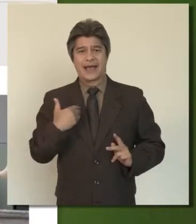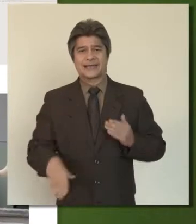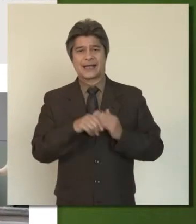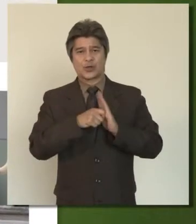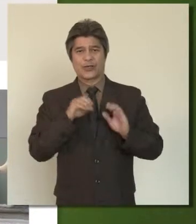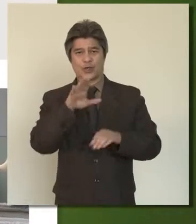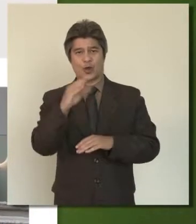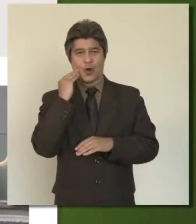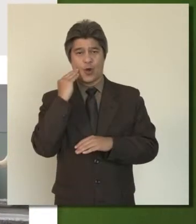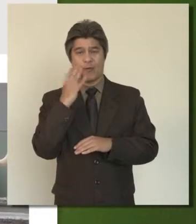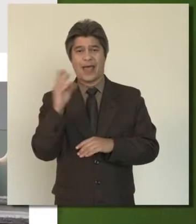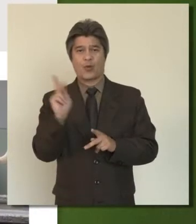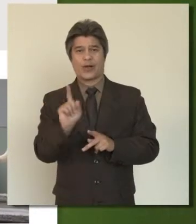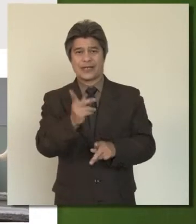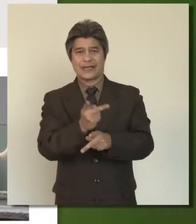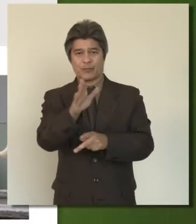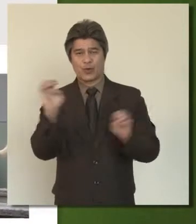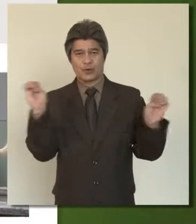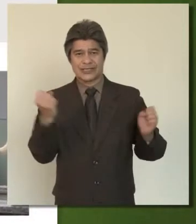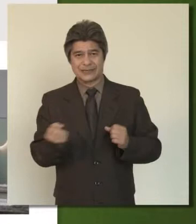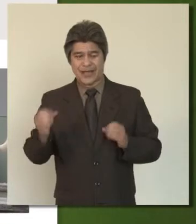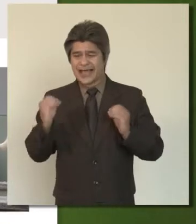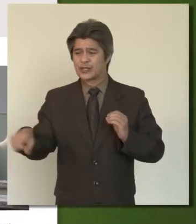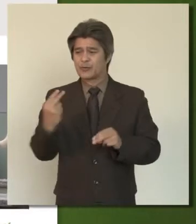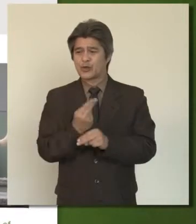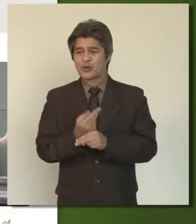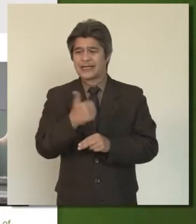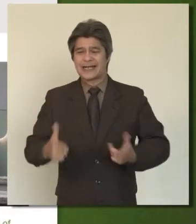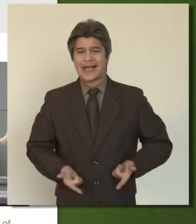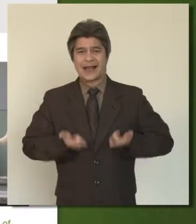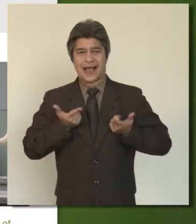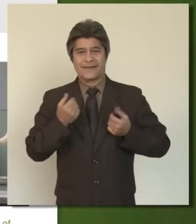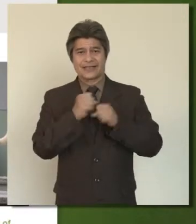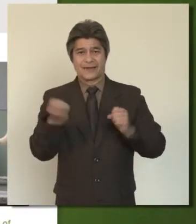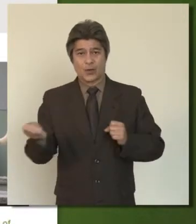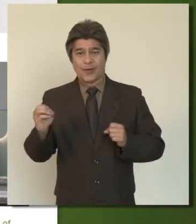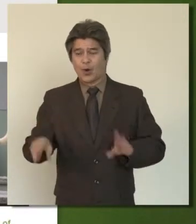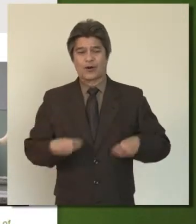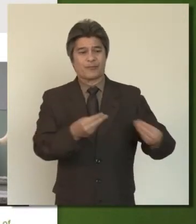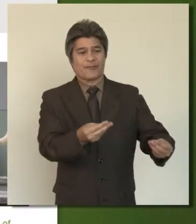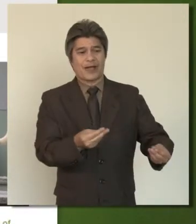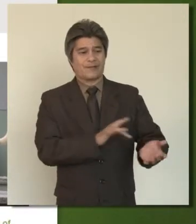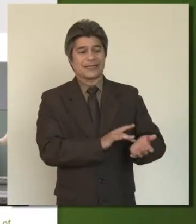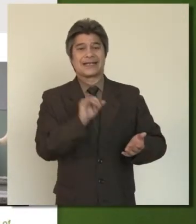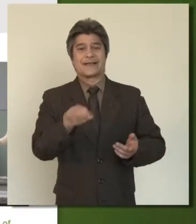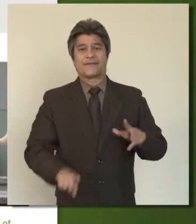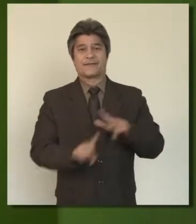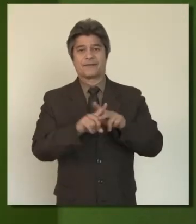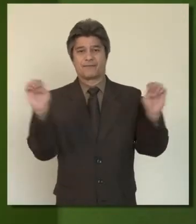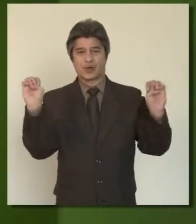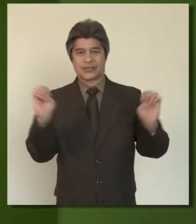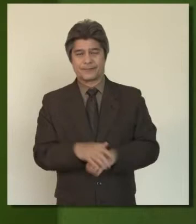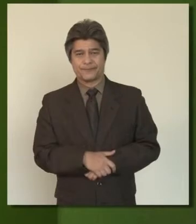key to your home and knows where you keep your emergency supplies. And teach them how to use any life-saving equipment or administer medicine in case of an emergency.